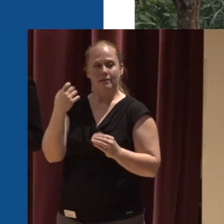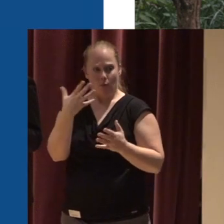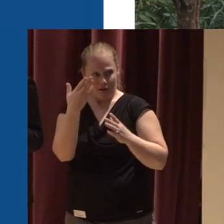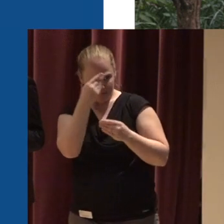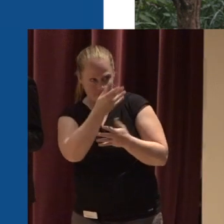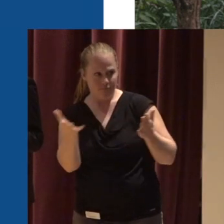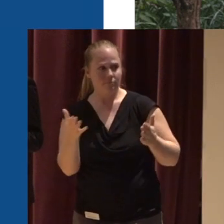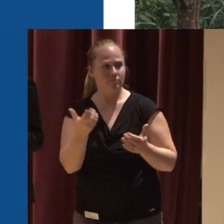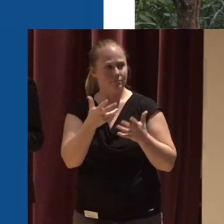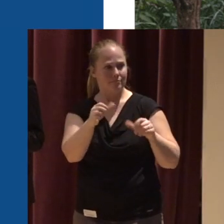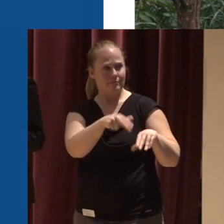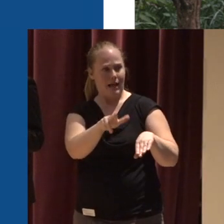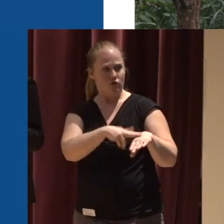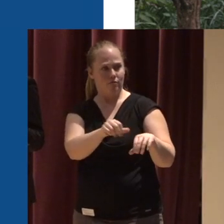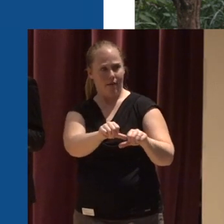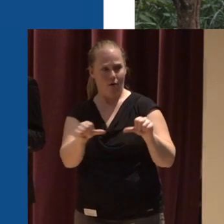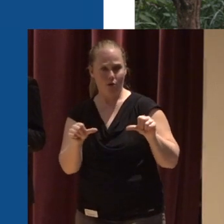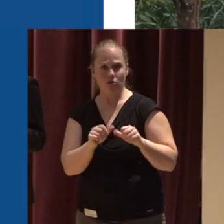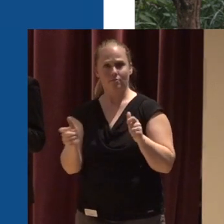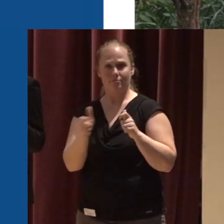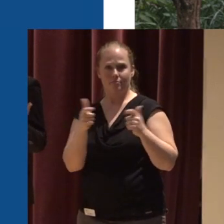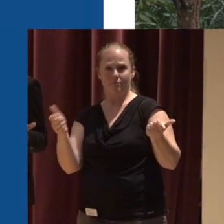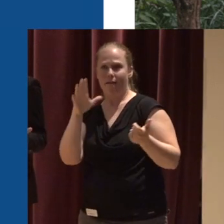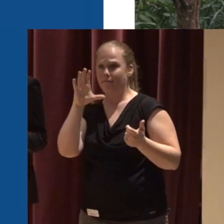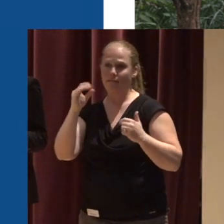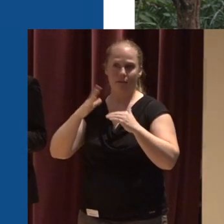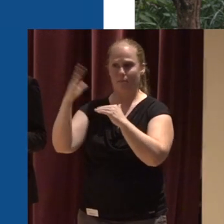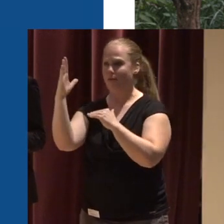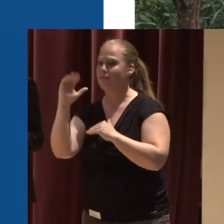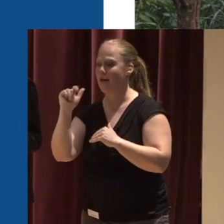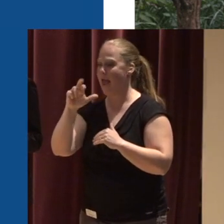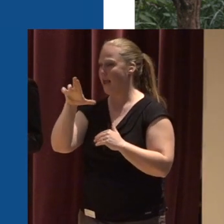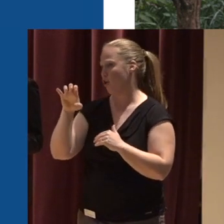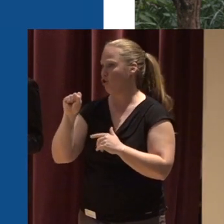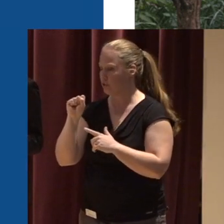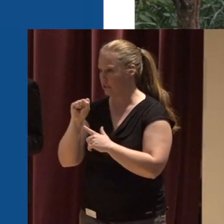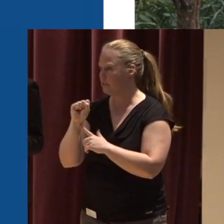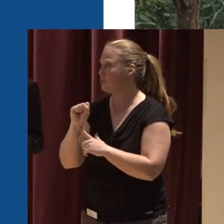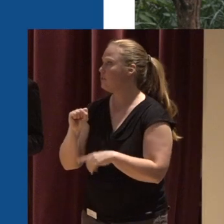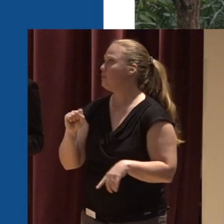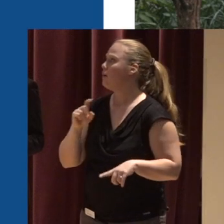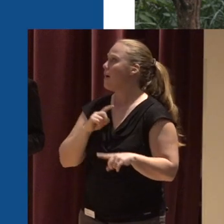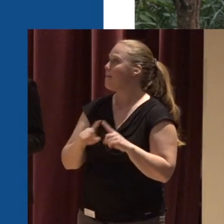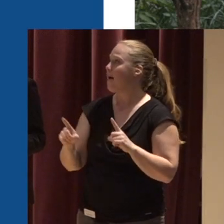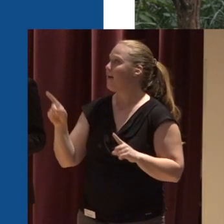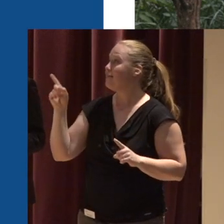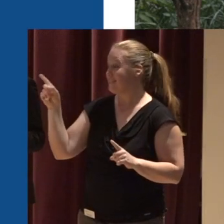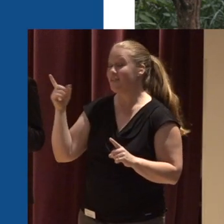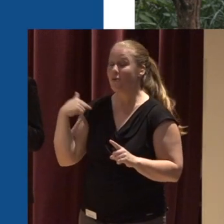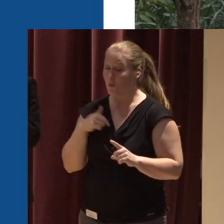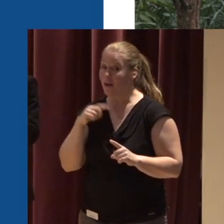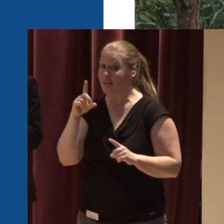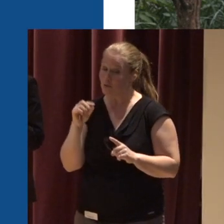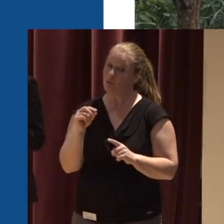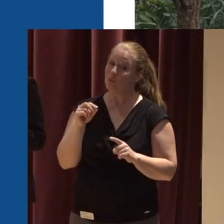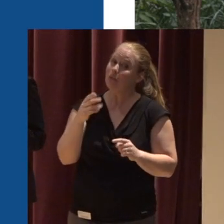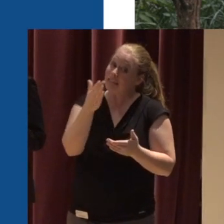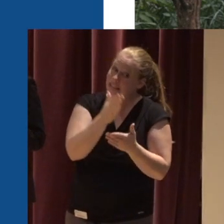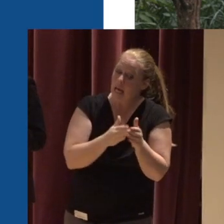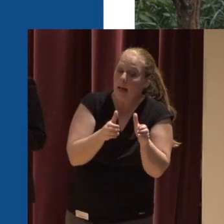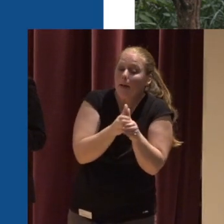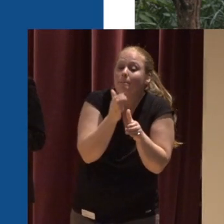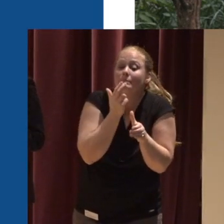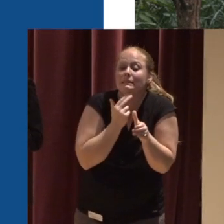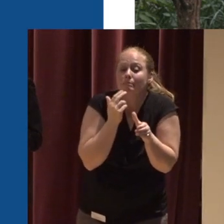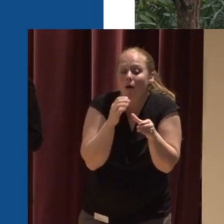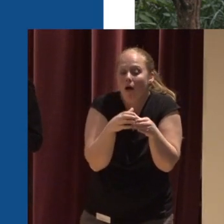That a lot of our natural areas that we manage are these large 50 plus acre areas But we do manage small pockets